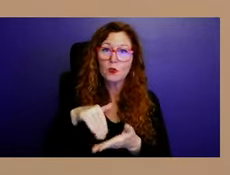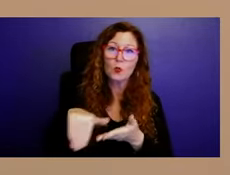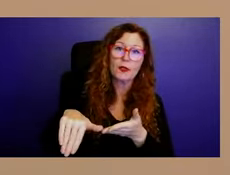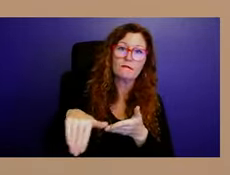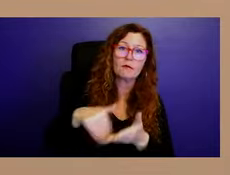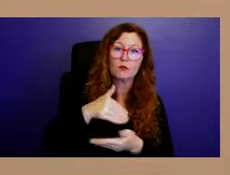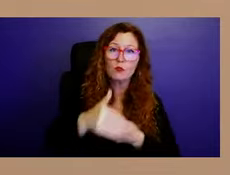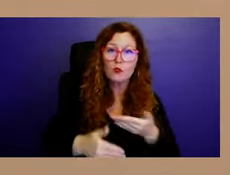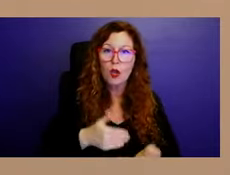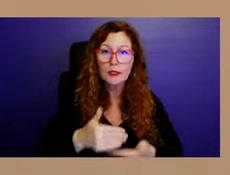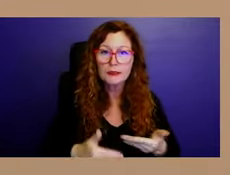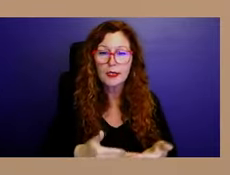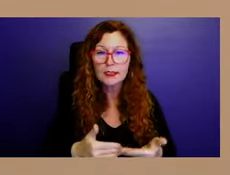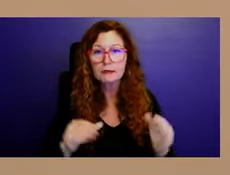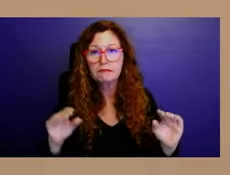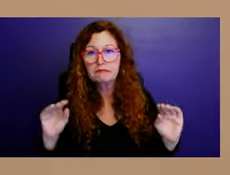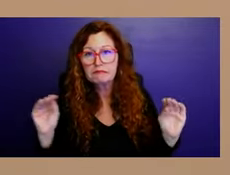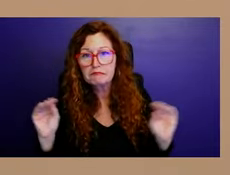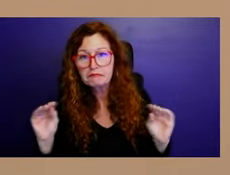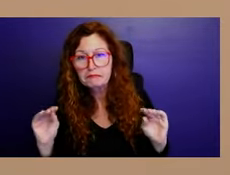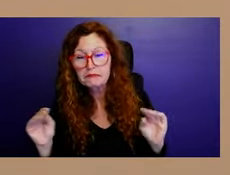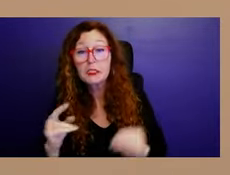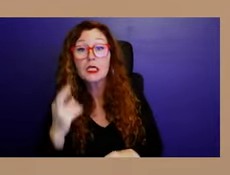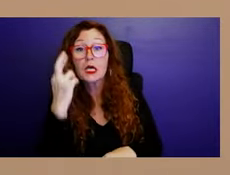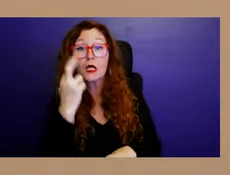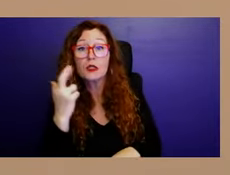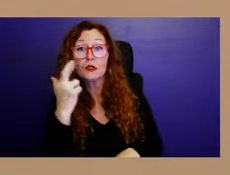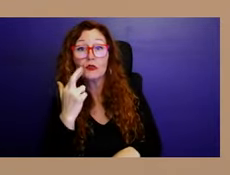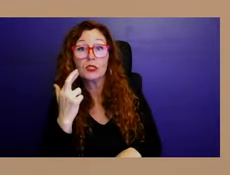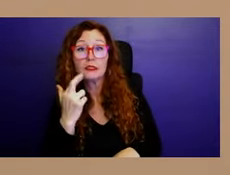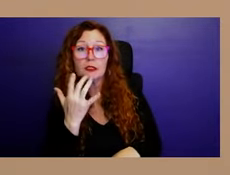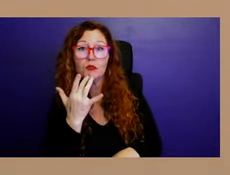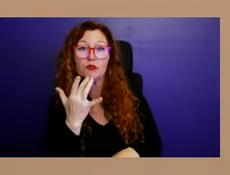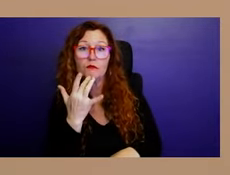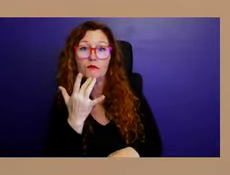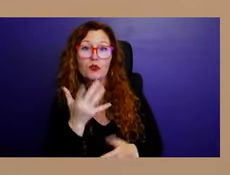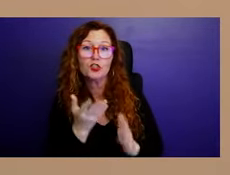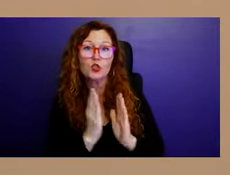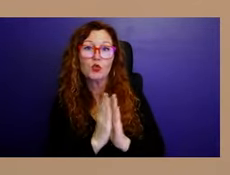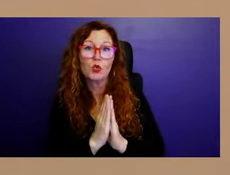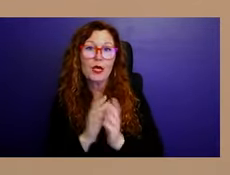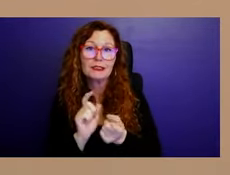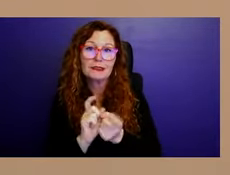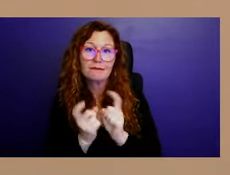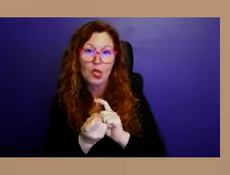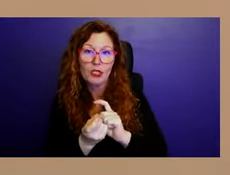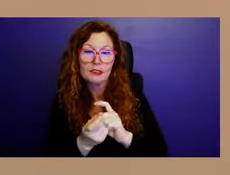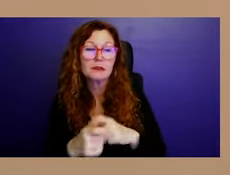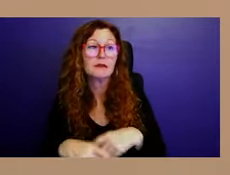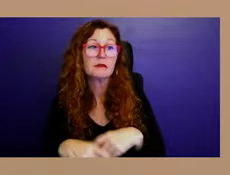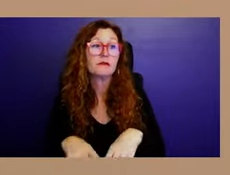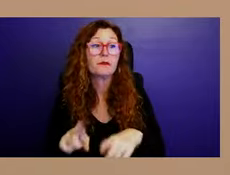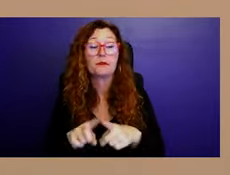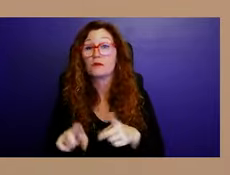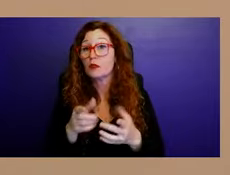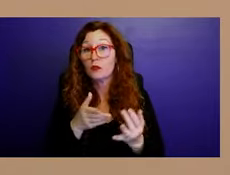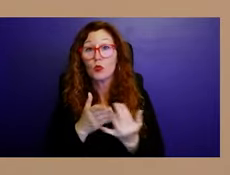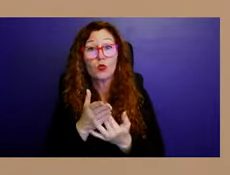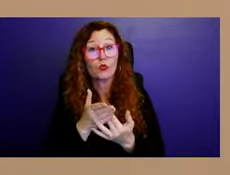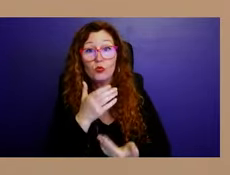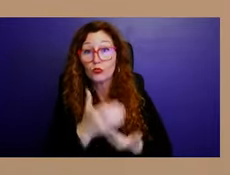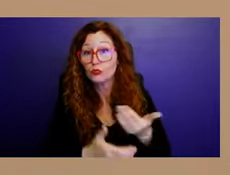brought it through as a variance, um, just so that it could go in front of this body tonight and, and the following, uh, meeting in order to,